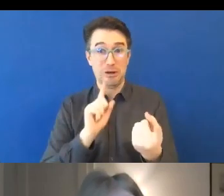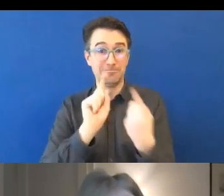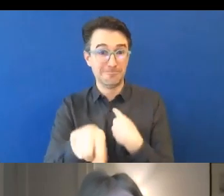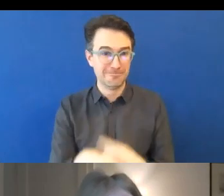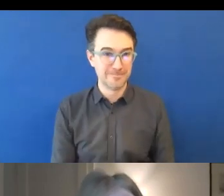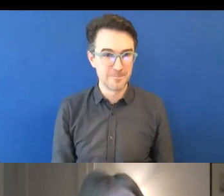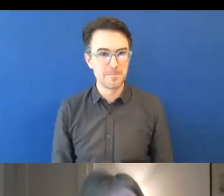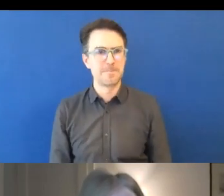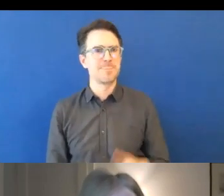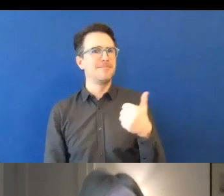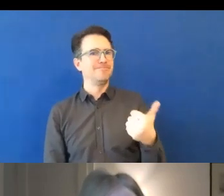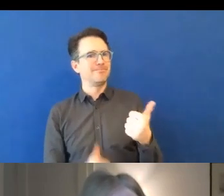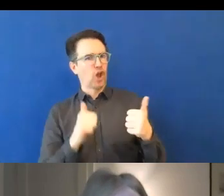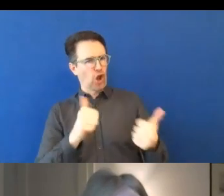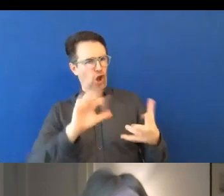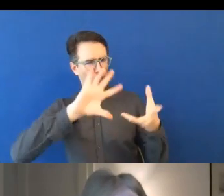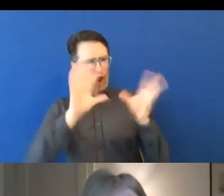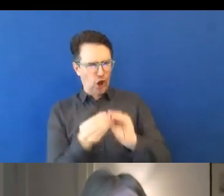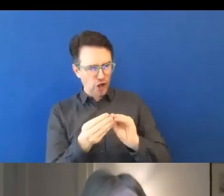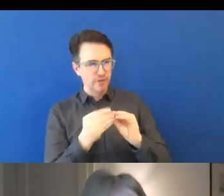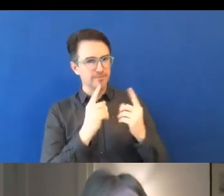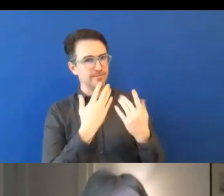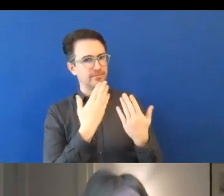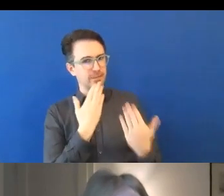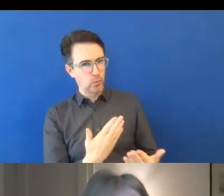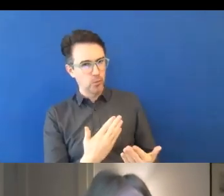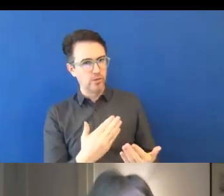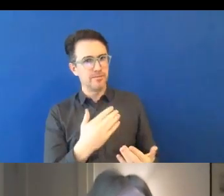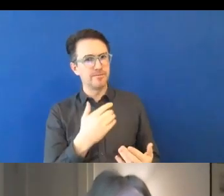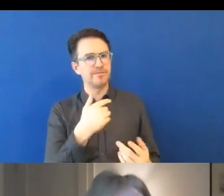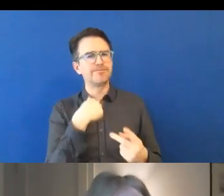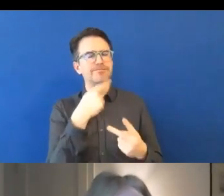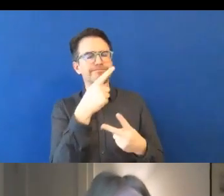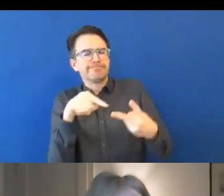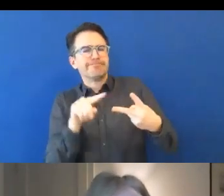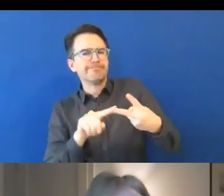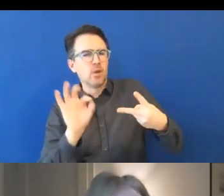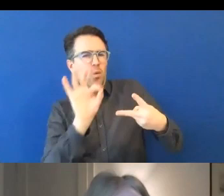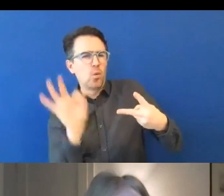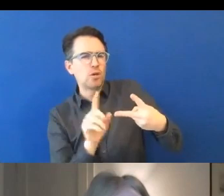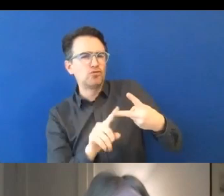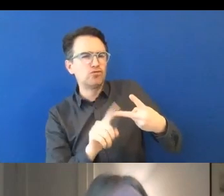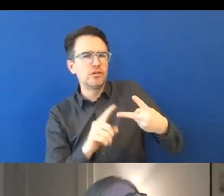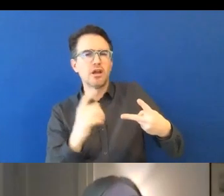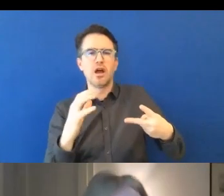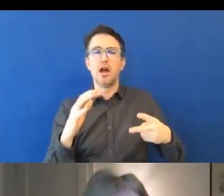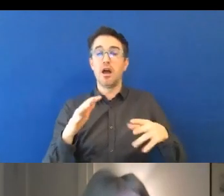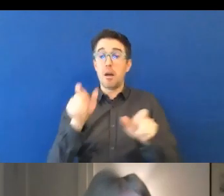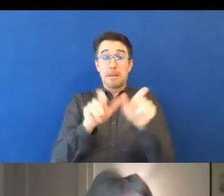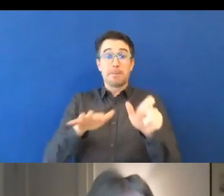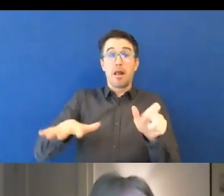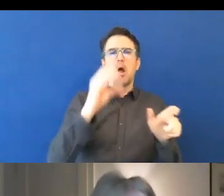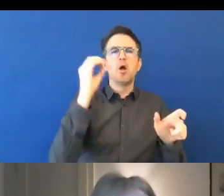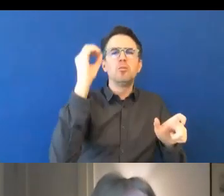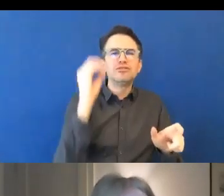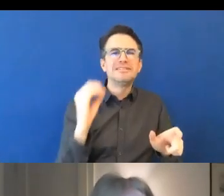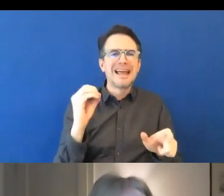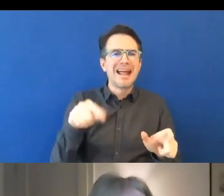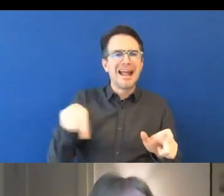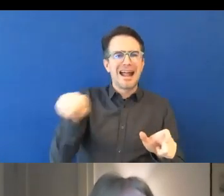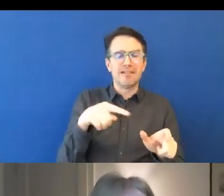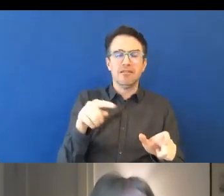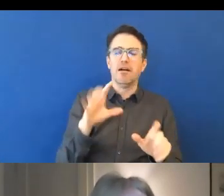estimates would fit into this neurodiverse profile? Well, all of us fit into the neurodiverse profile, because all units are part of the